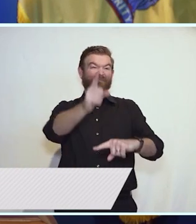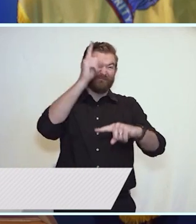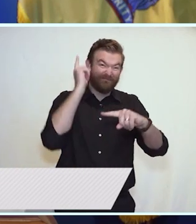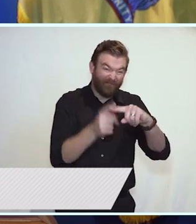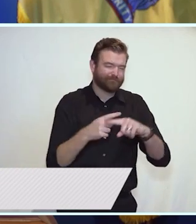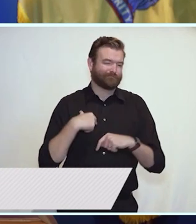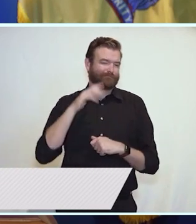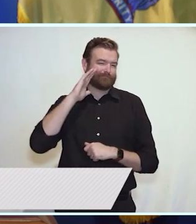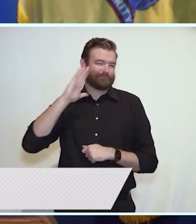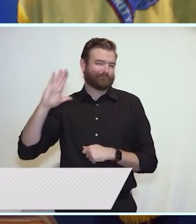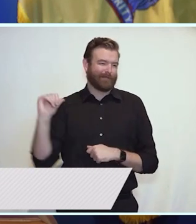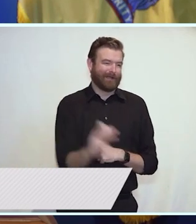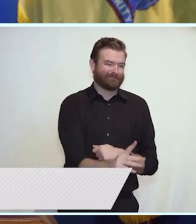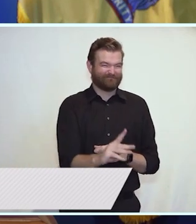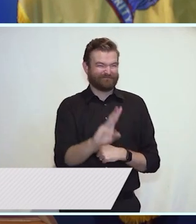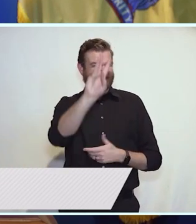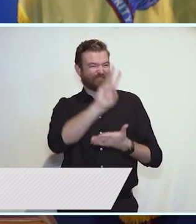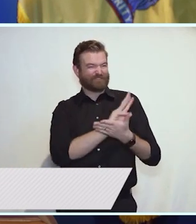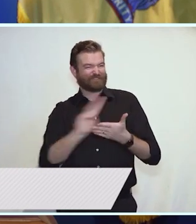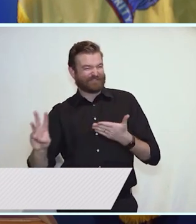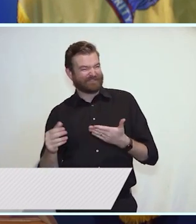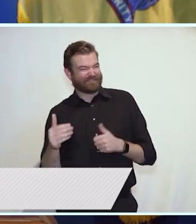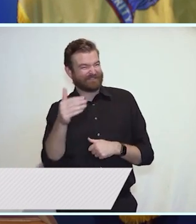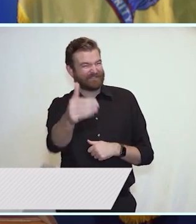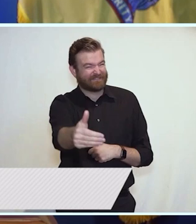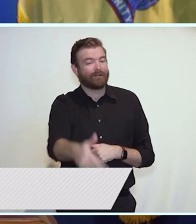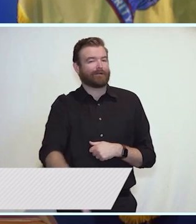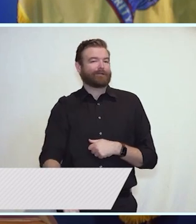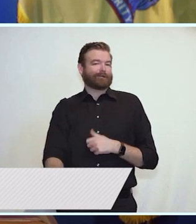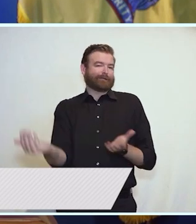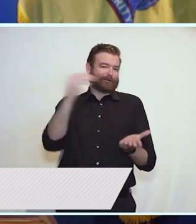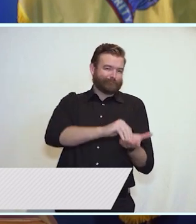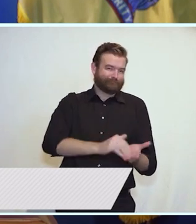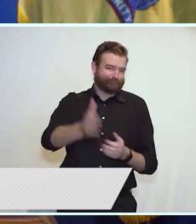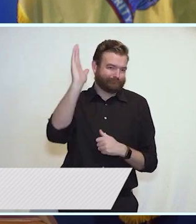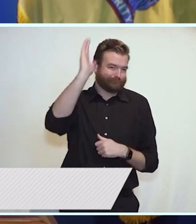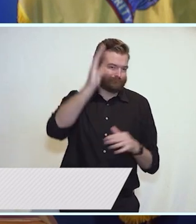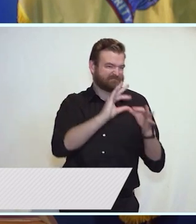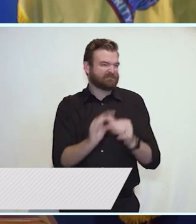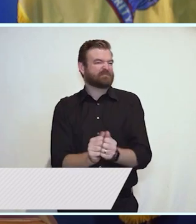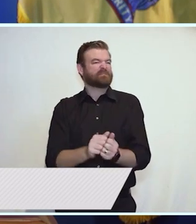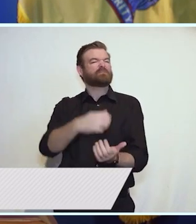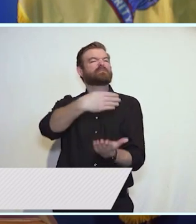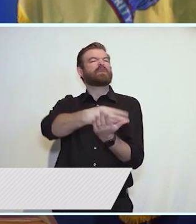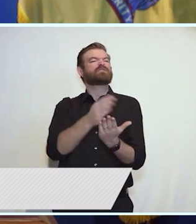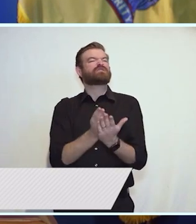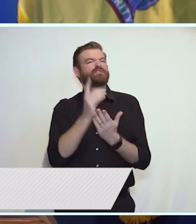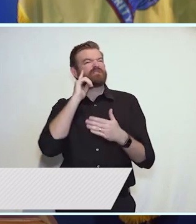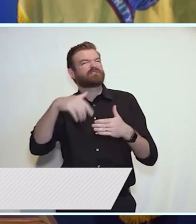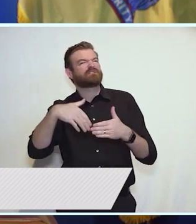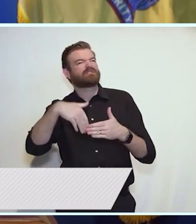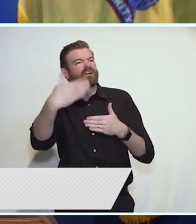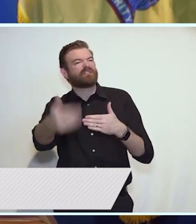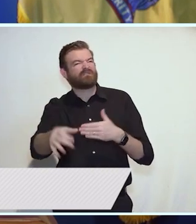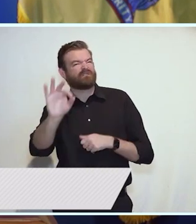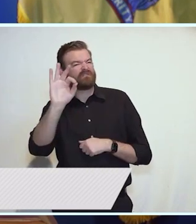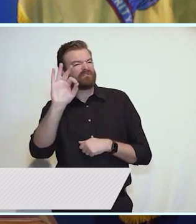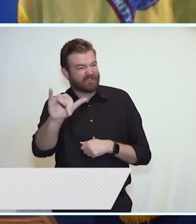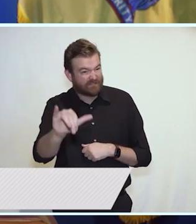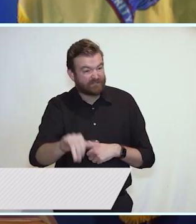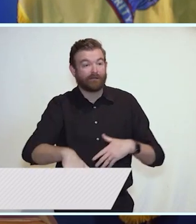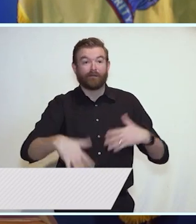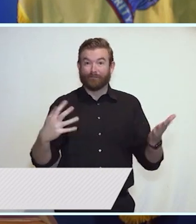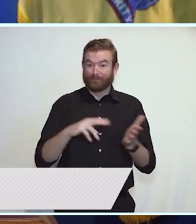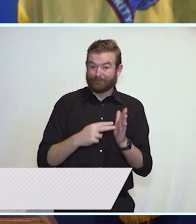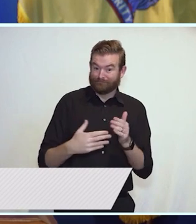And if that's not enough, I'll be back six weeks after that to propose my budget for the upcoming fiscal year. So over the next